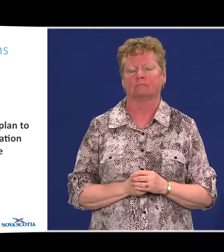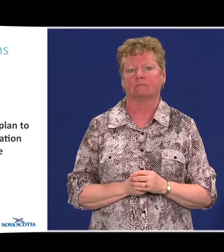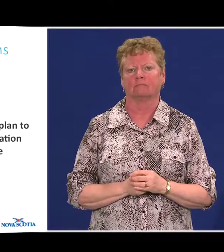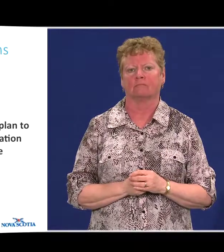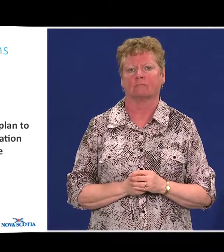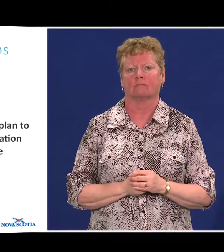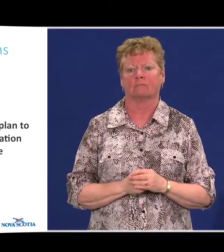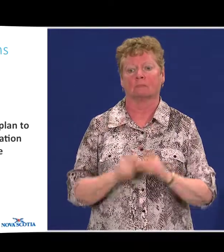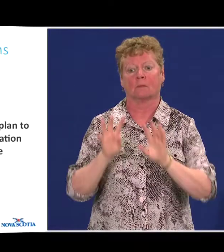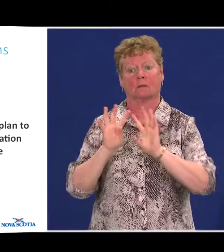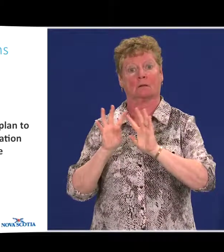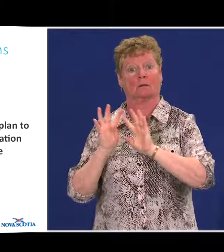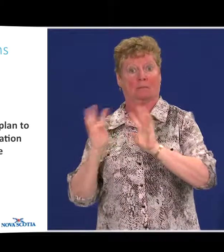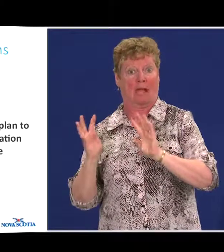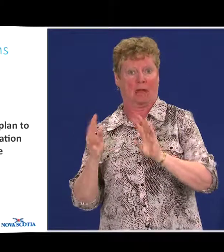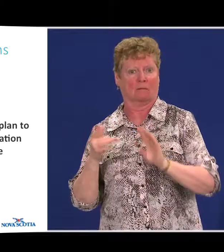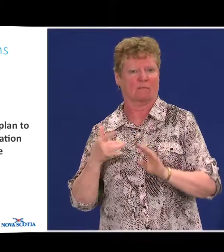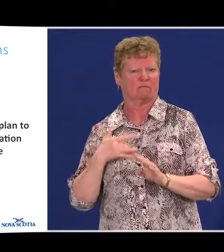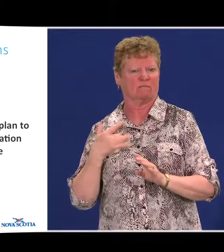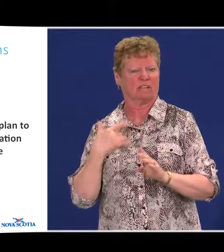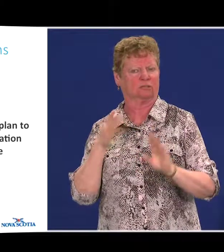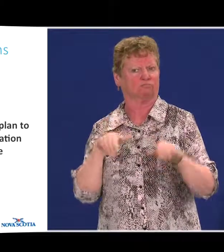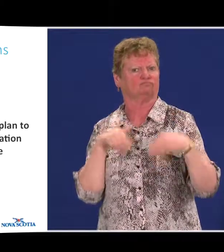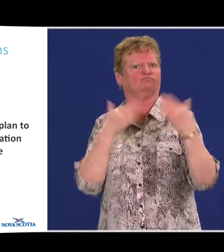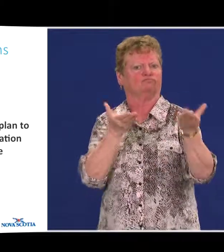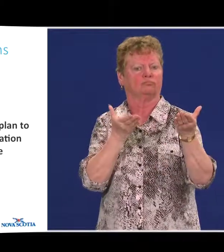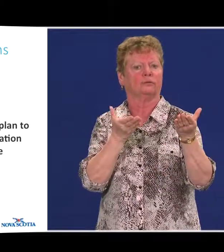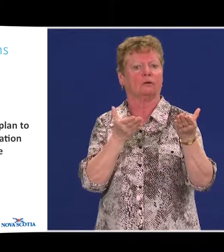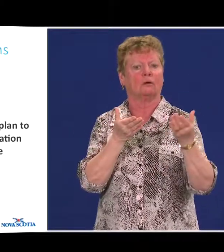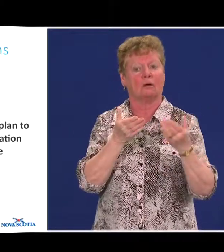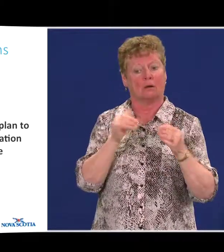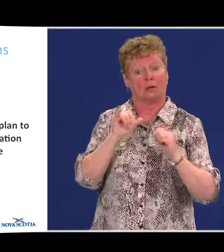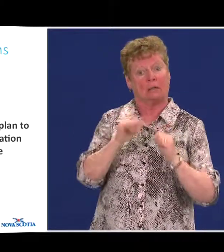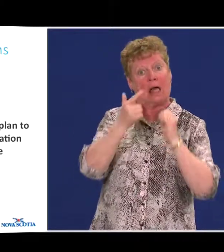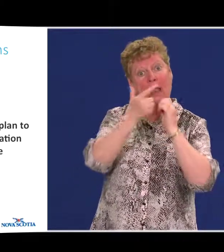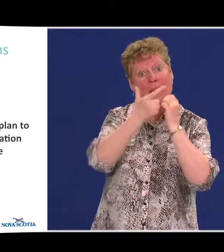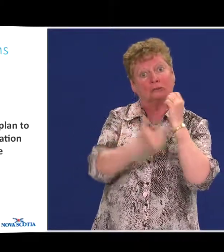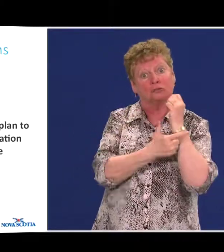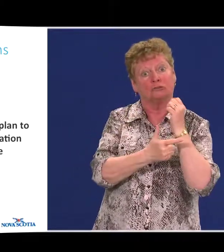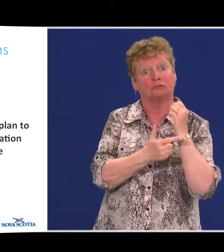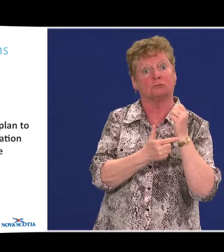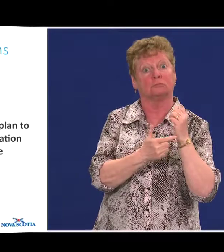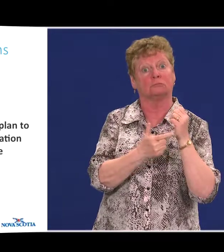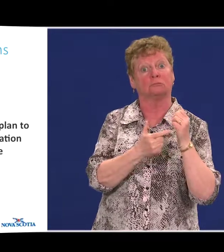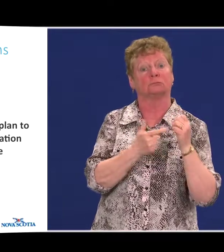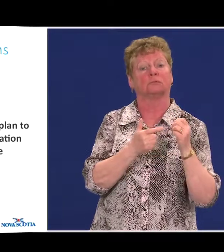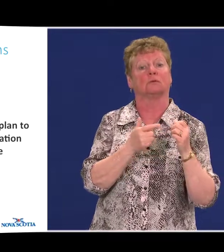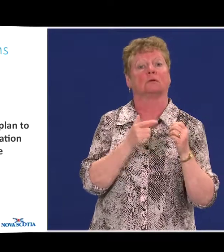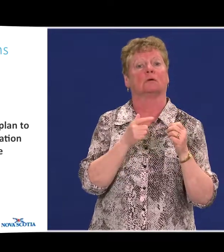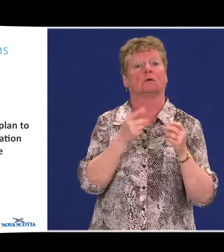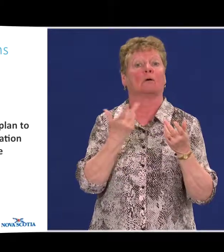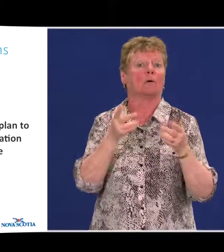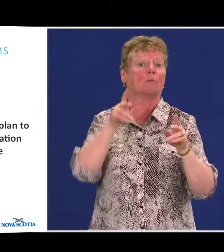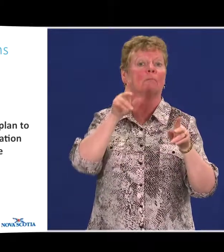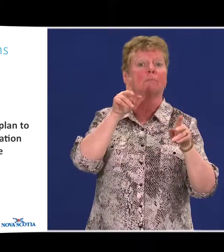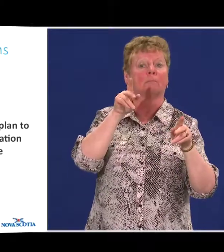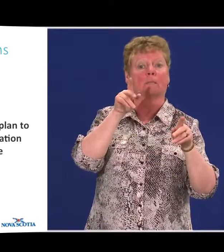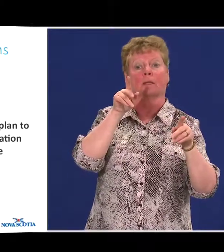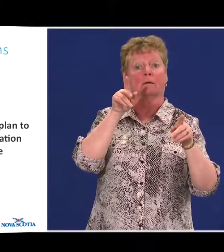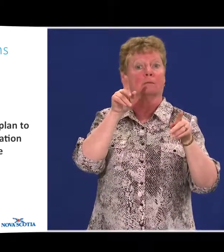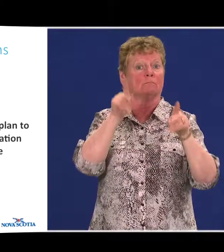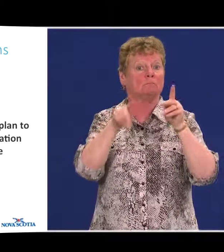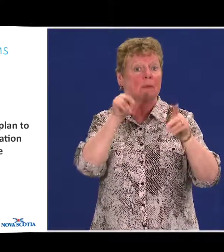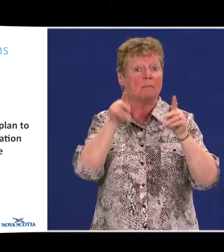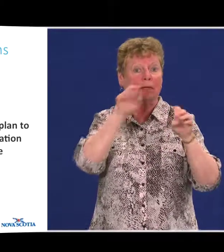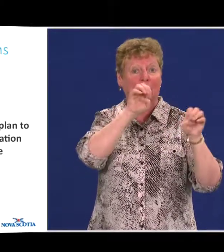The panel also recommended that the public education and awareness